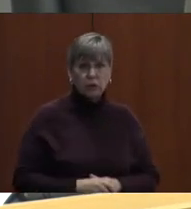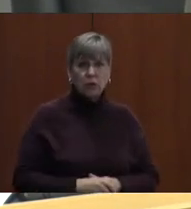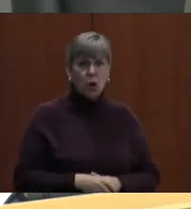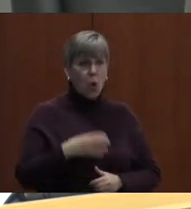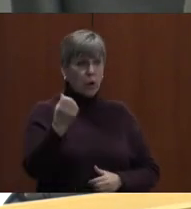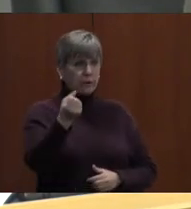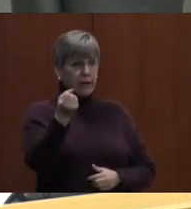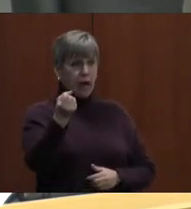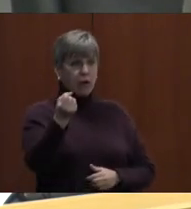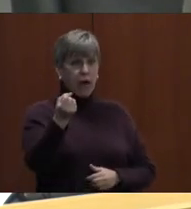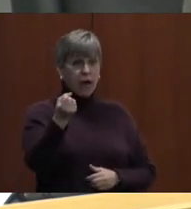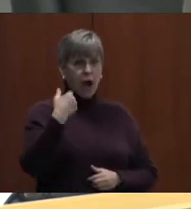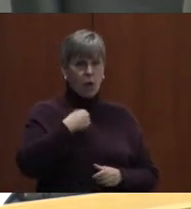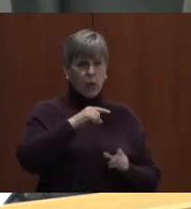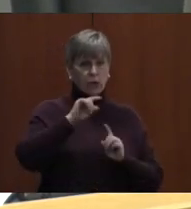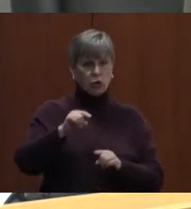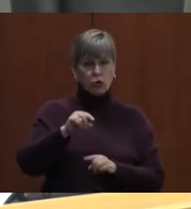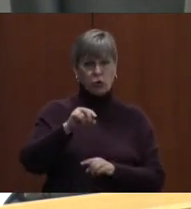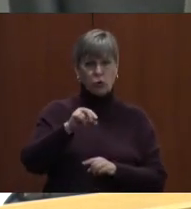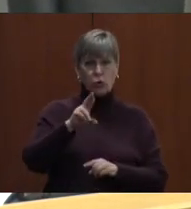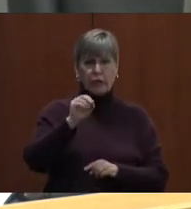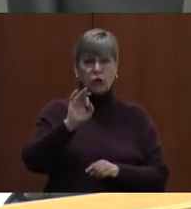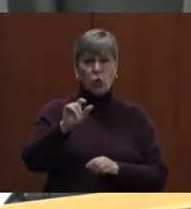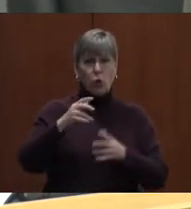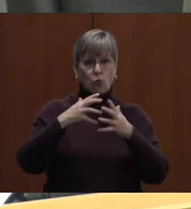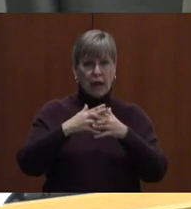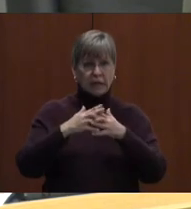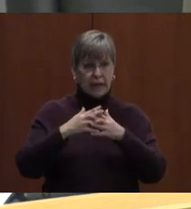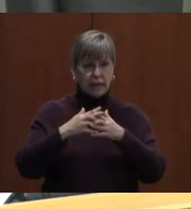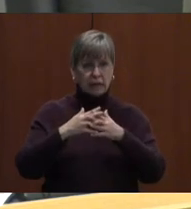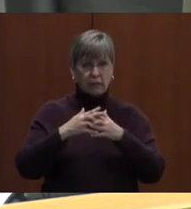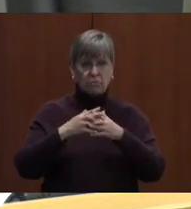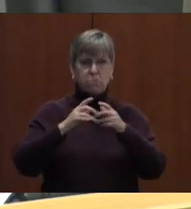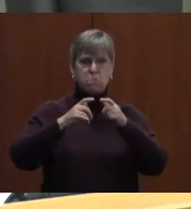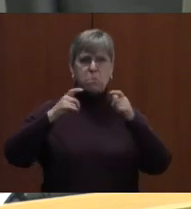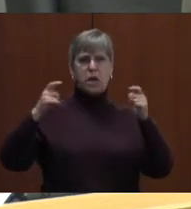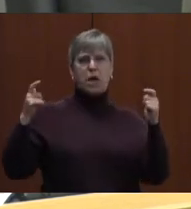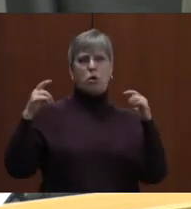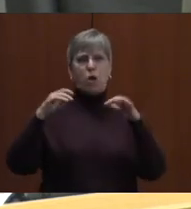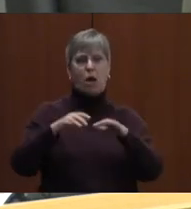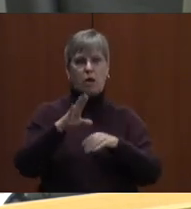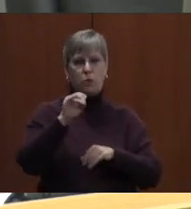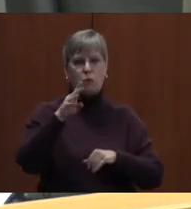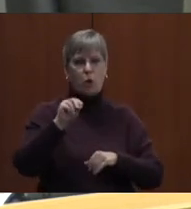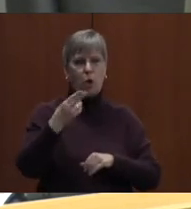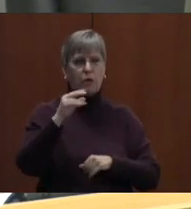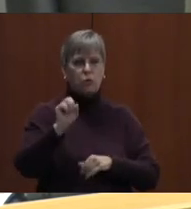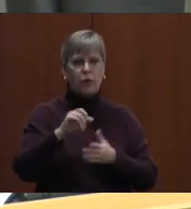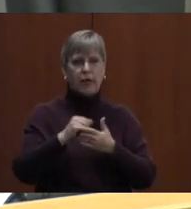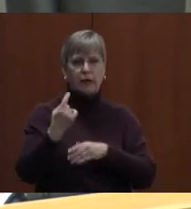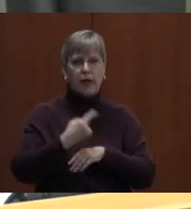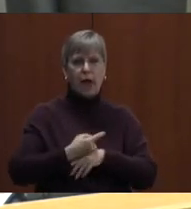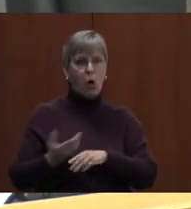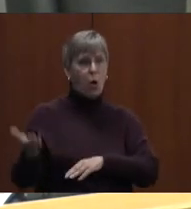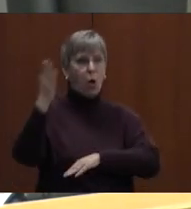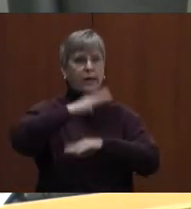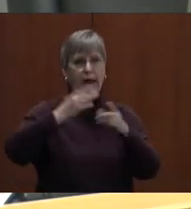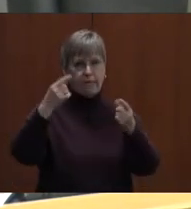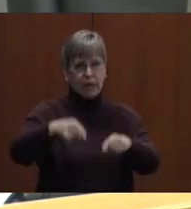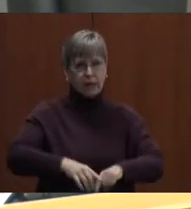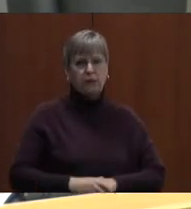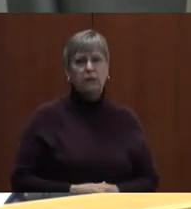Saturday I was at a regional wrestling, very large crowd at Boonesboro High School that day. was kind of an all-day event.